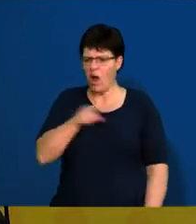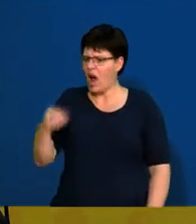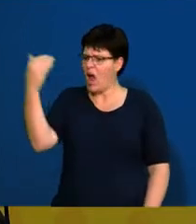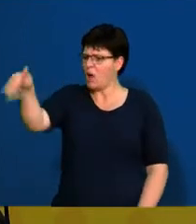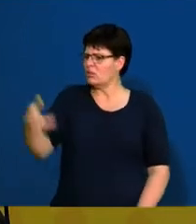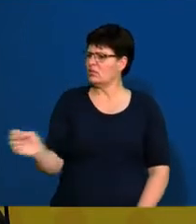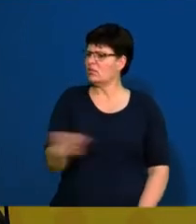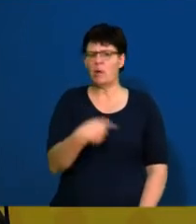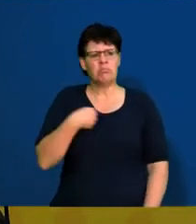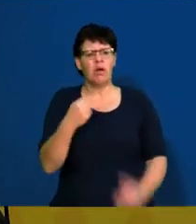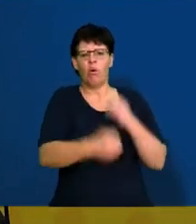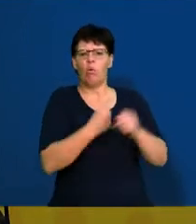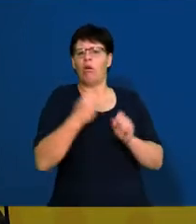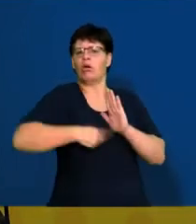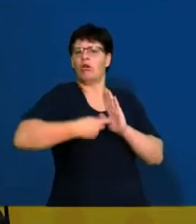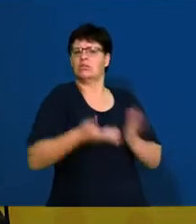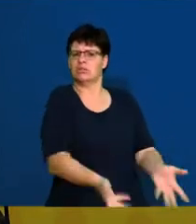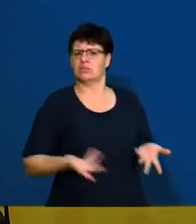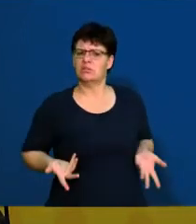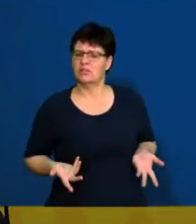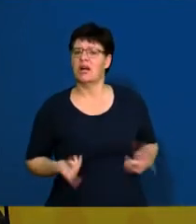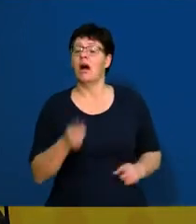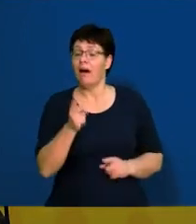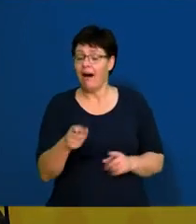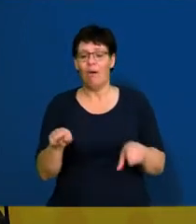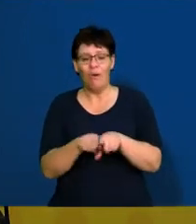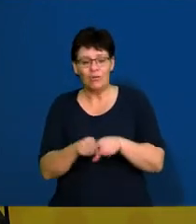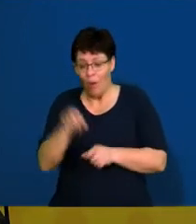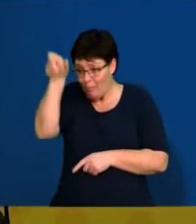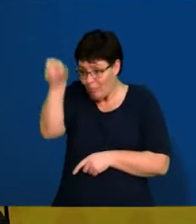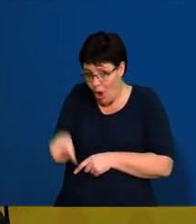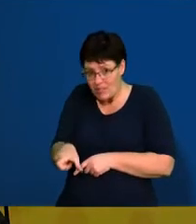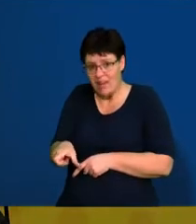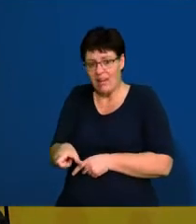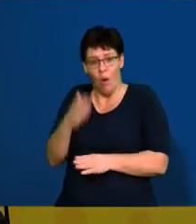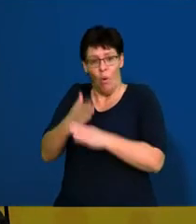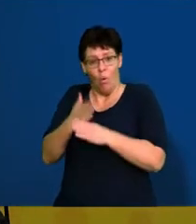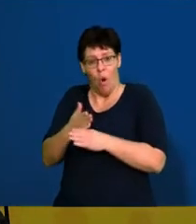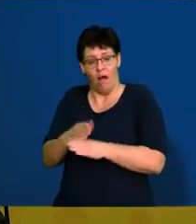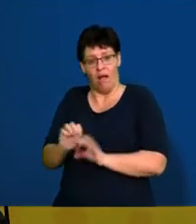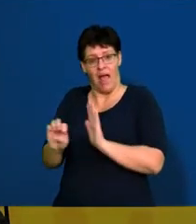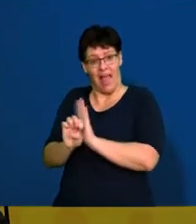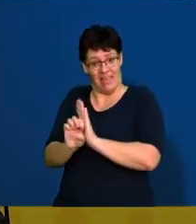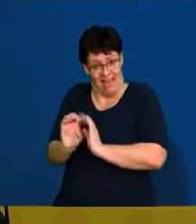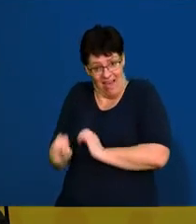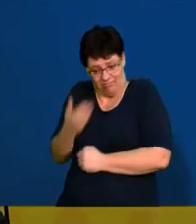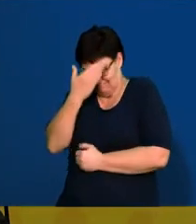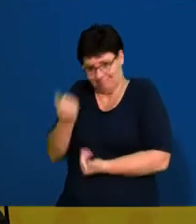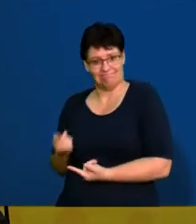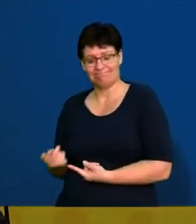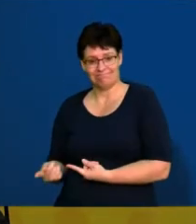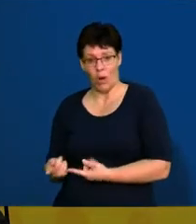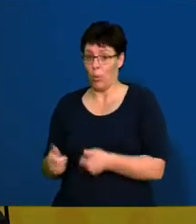didn't get that promotion, and we also don't know what type of work ethic this person has